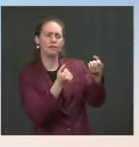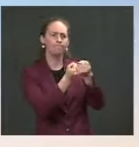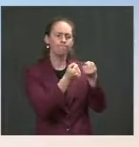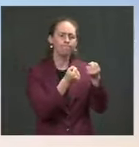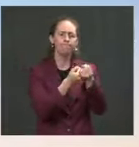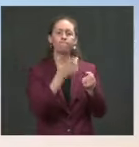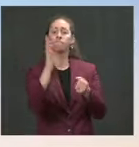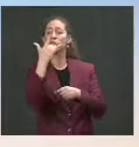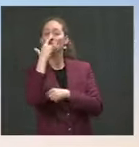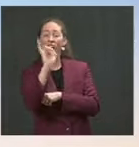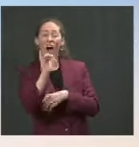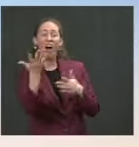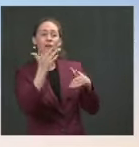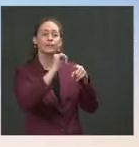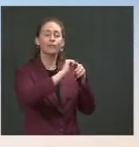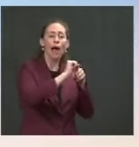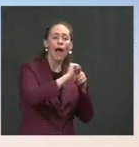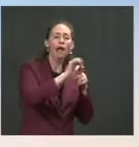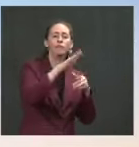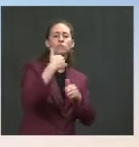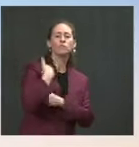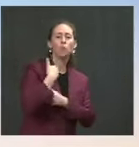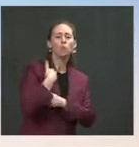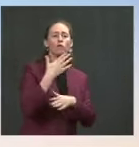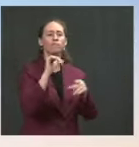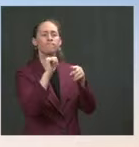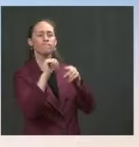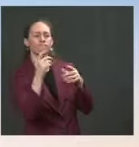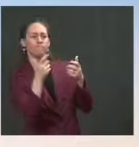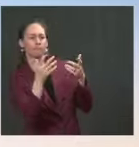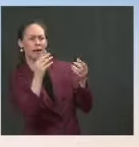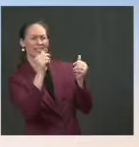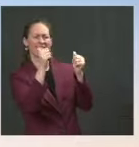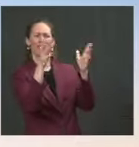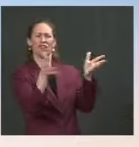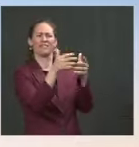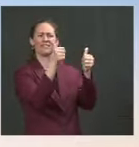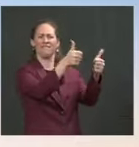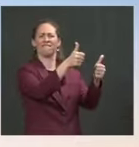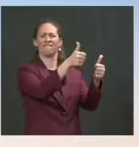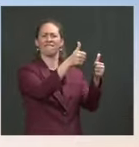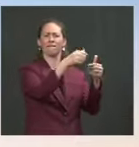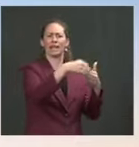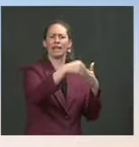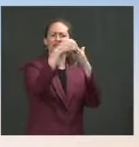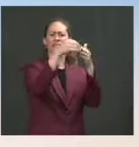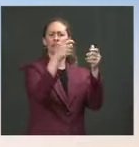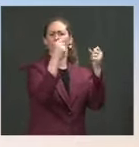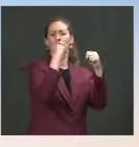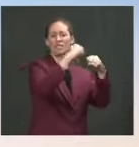And we will also continue to encourage them to take a leading role in defending and protecting their own people. Go ahead. Thanks, Jen.